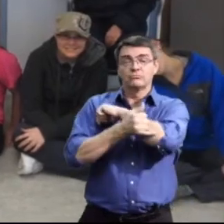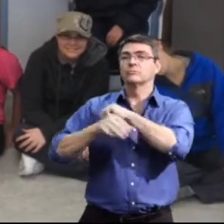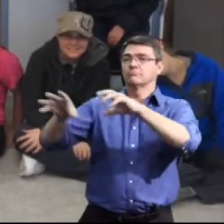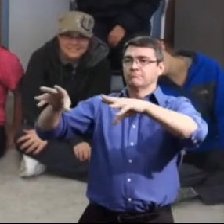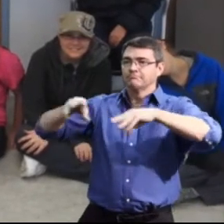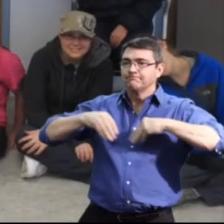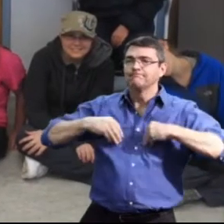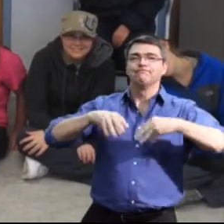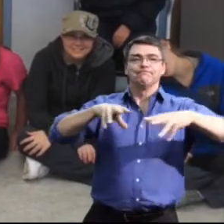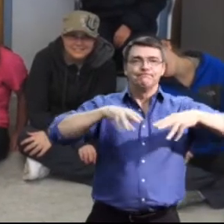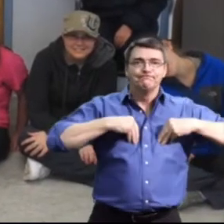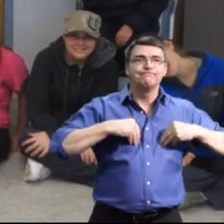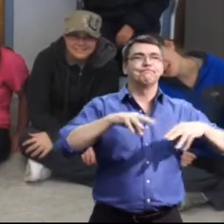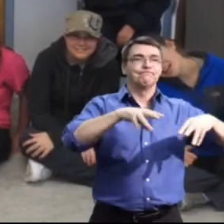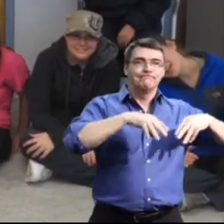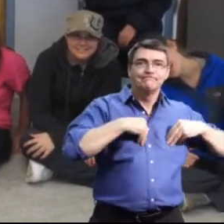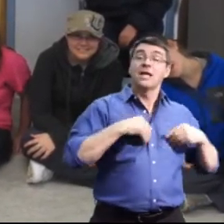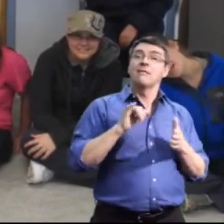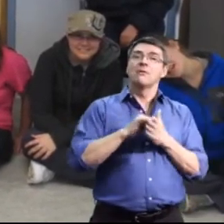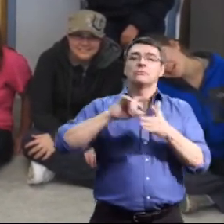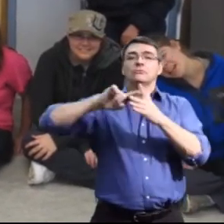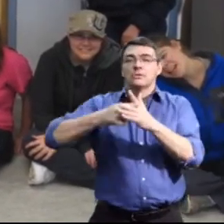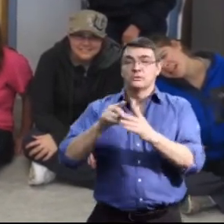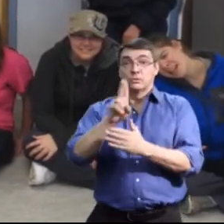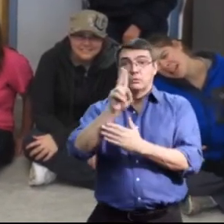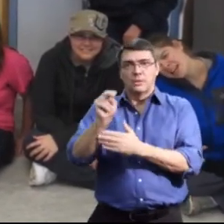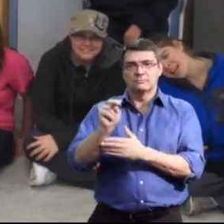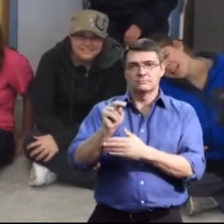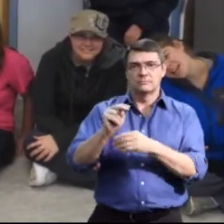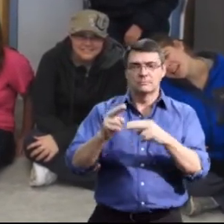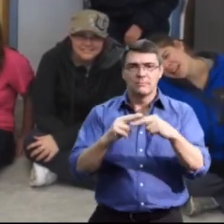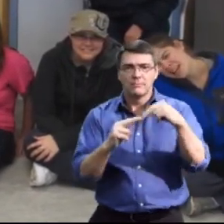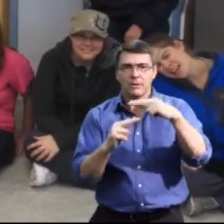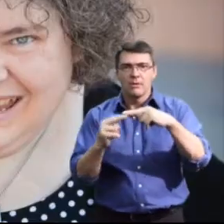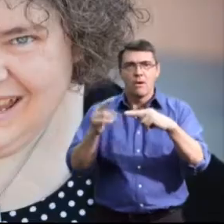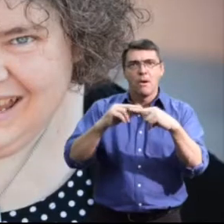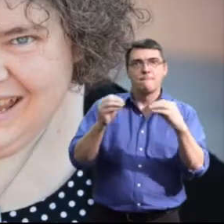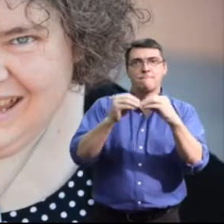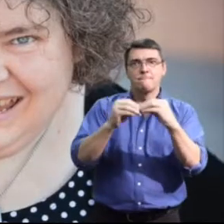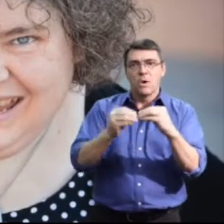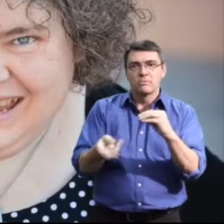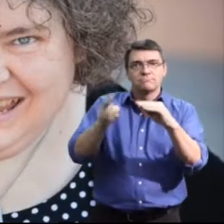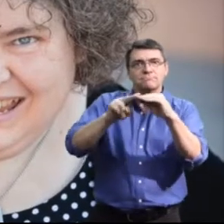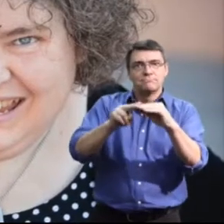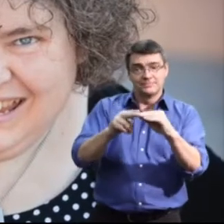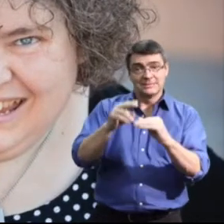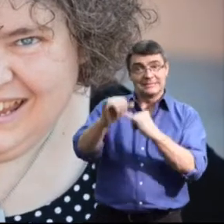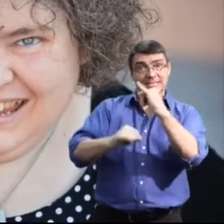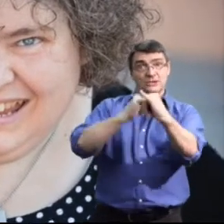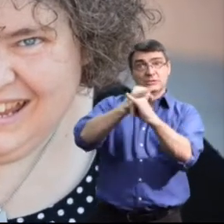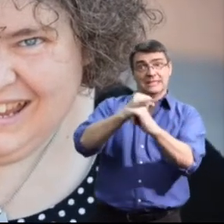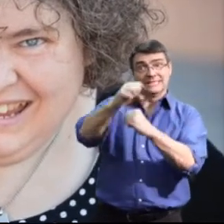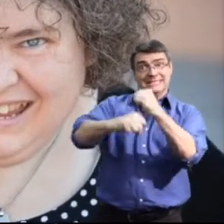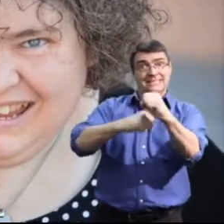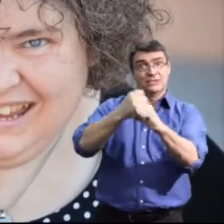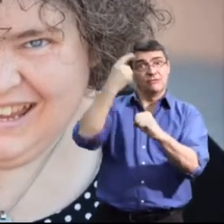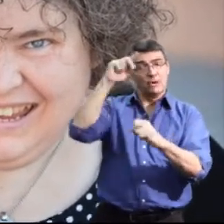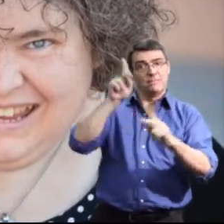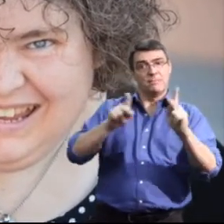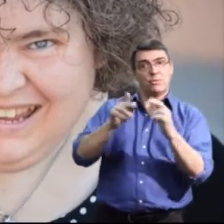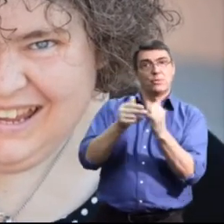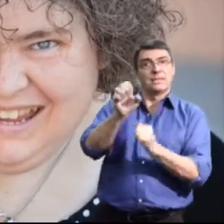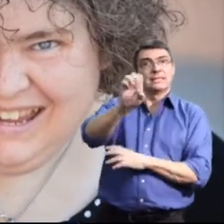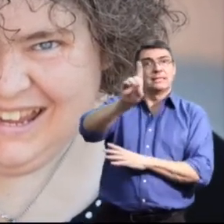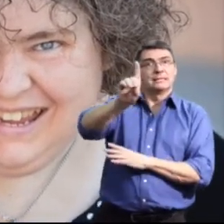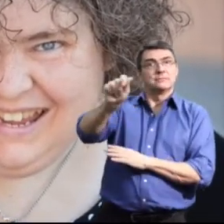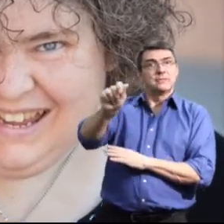succeeding UN initiatives that built upon one another. The establishment of the International Year of